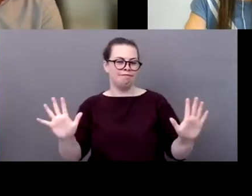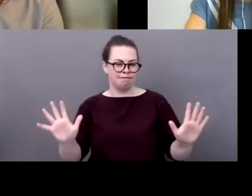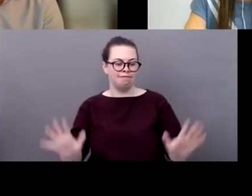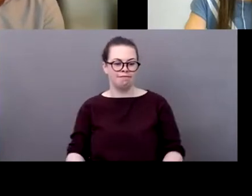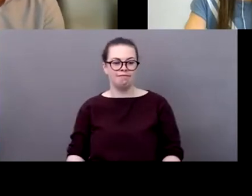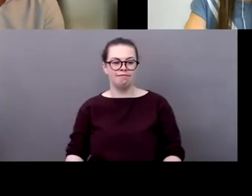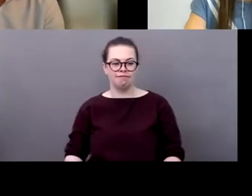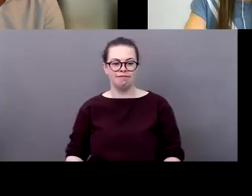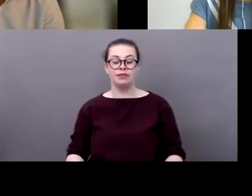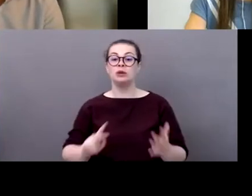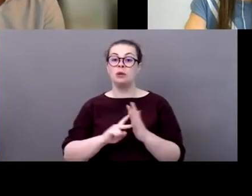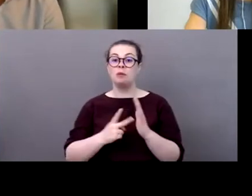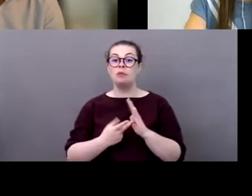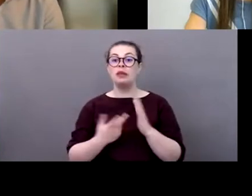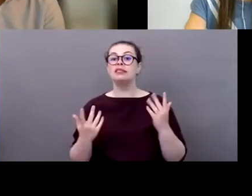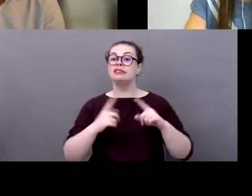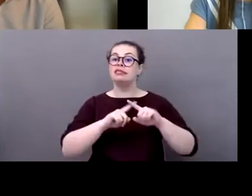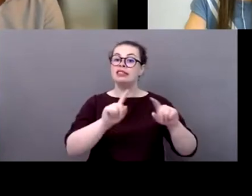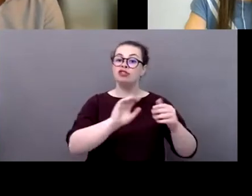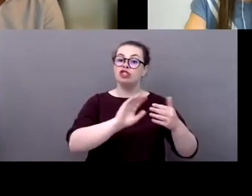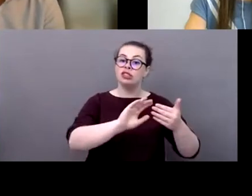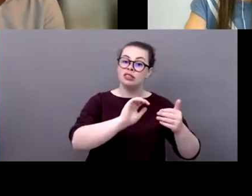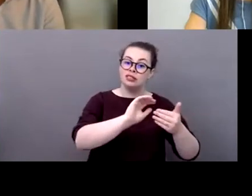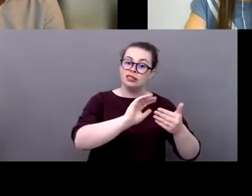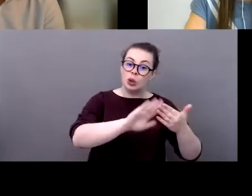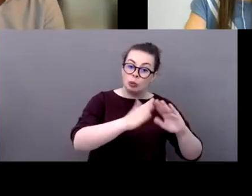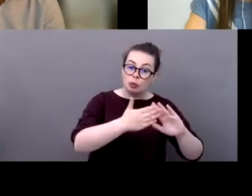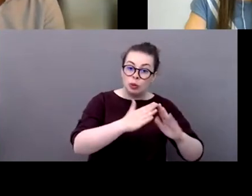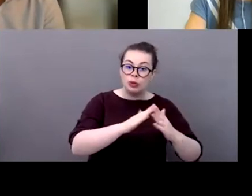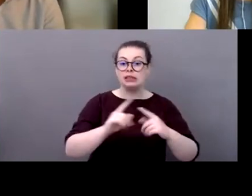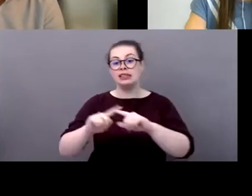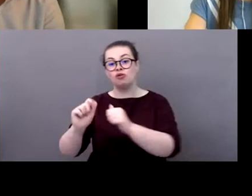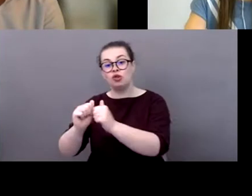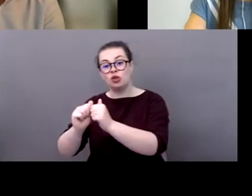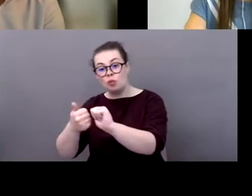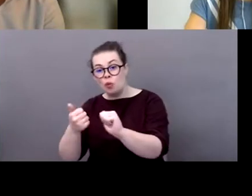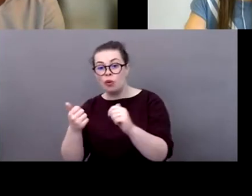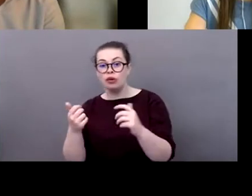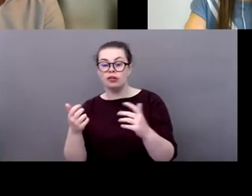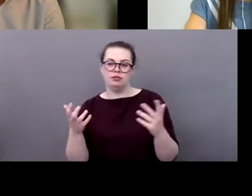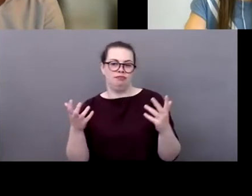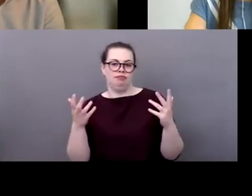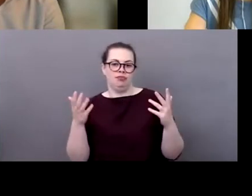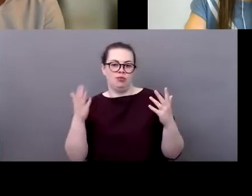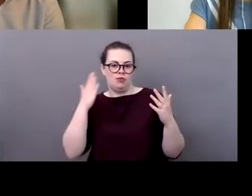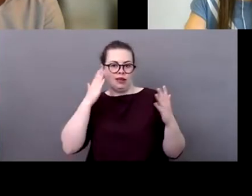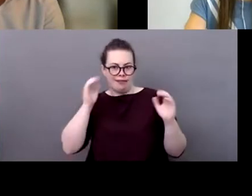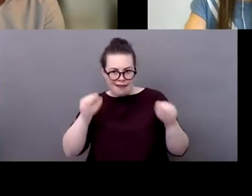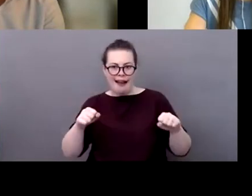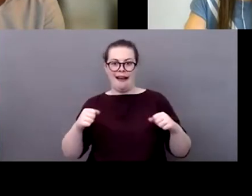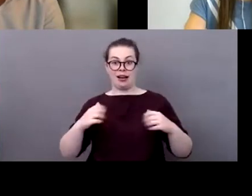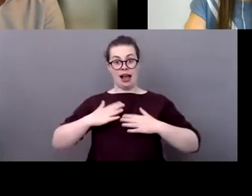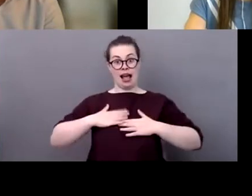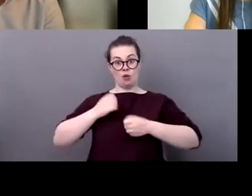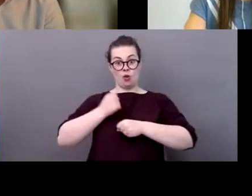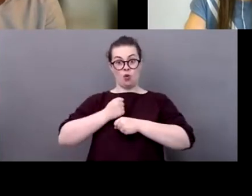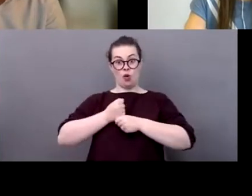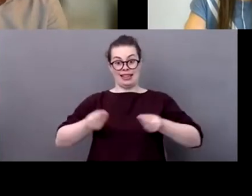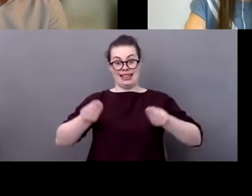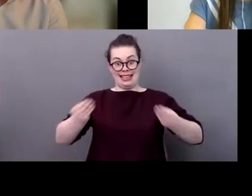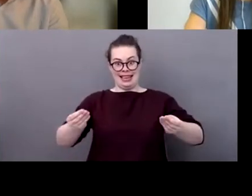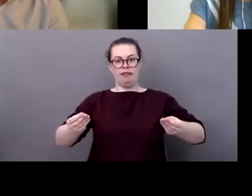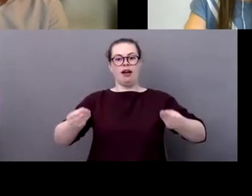other communities to replicate the project and uh continue with these particular actions to to raise awareness about